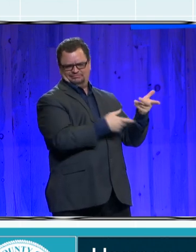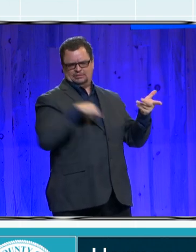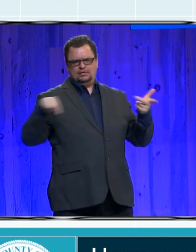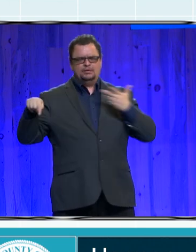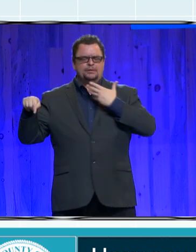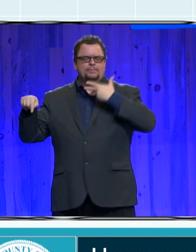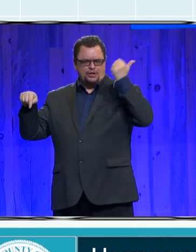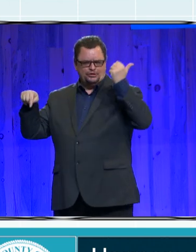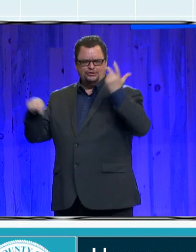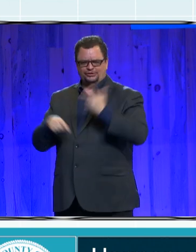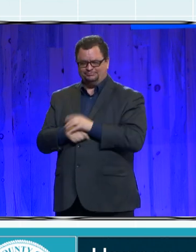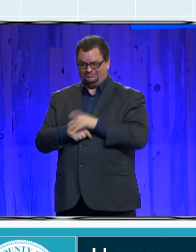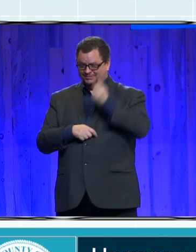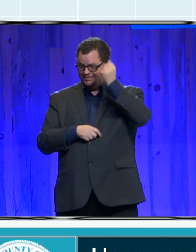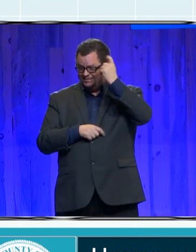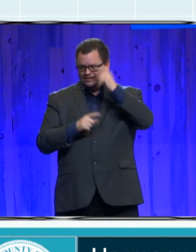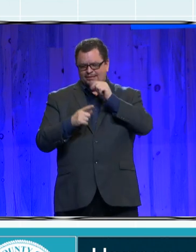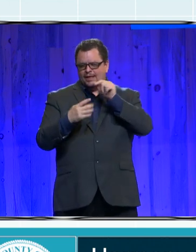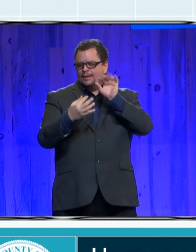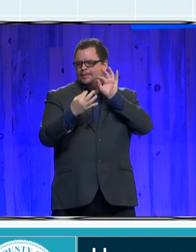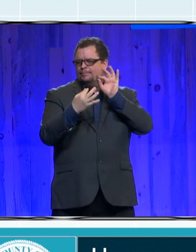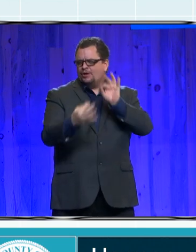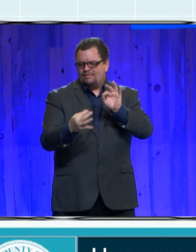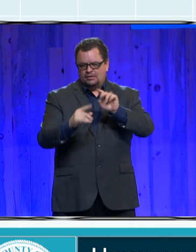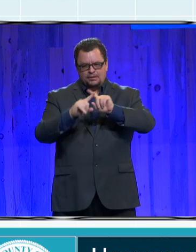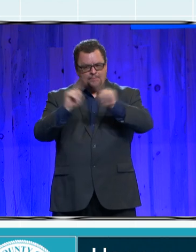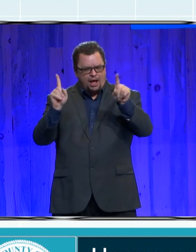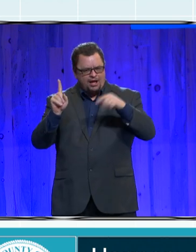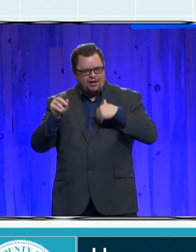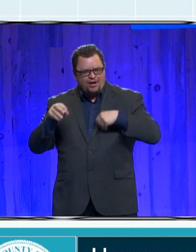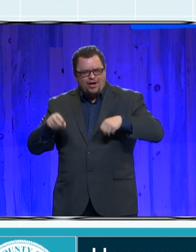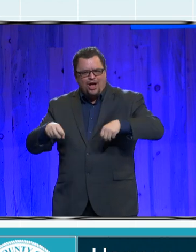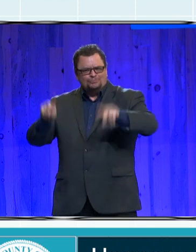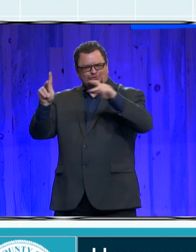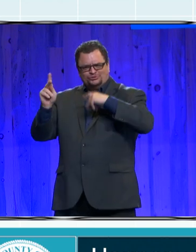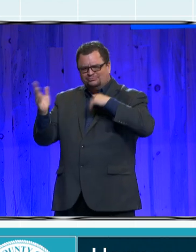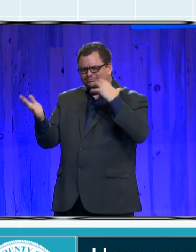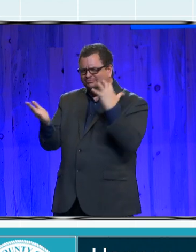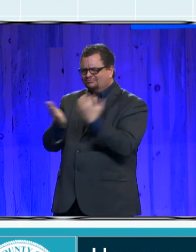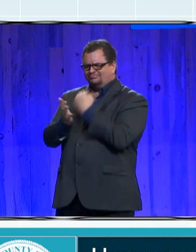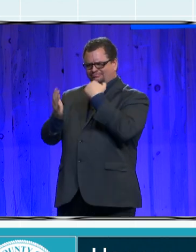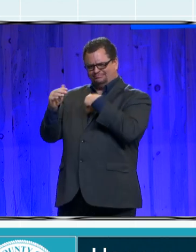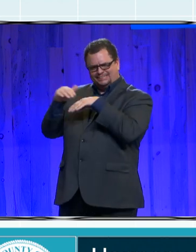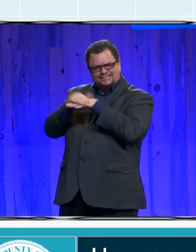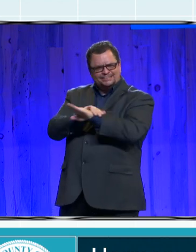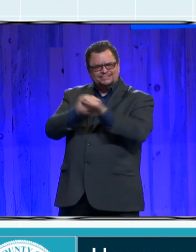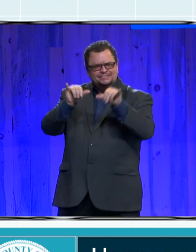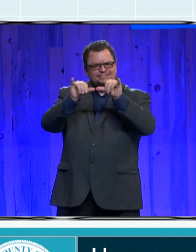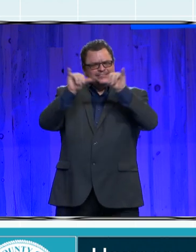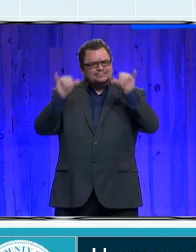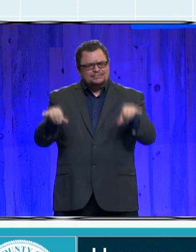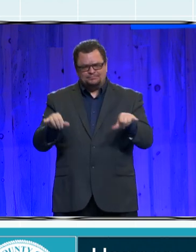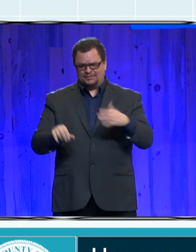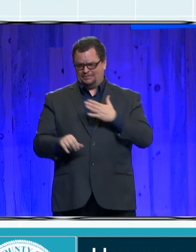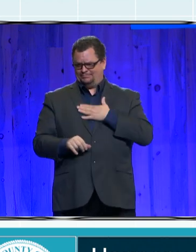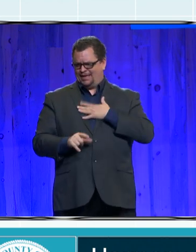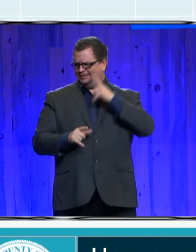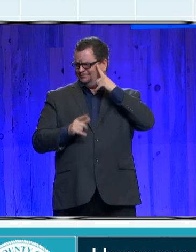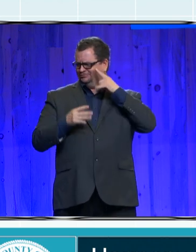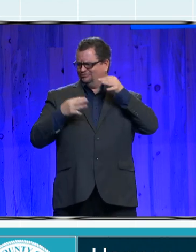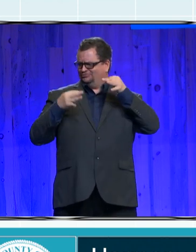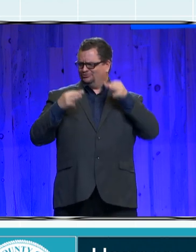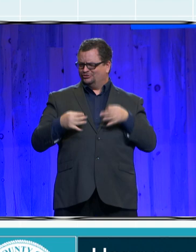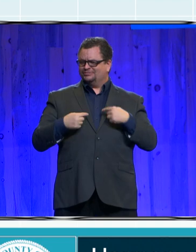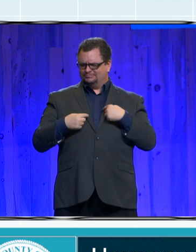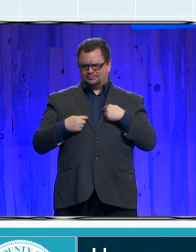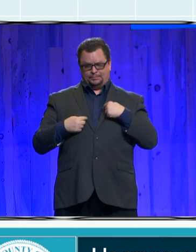be in, but I decided to take advantage of it. I entered the system at my own will and was blessed to be placed in the care of a Hope and Home